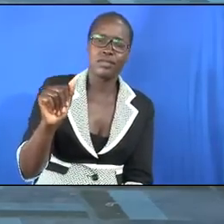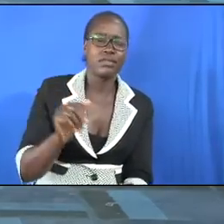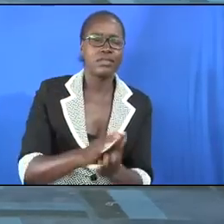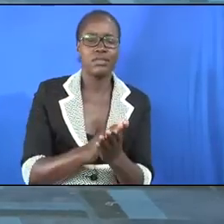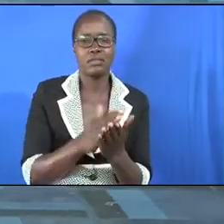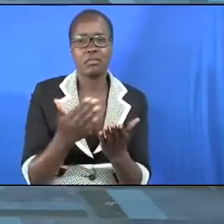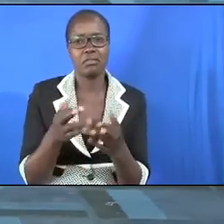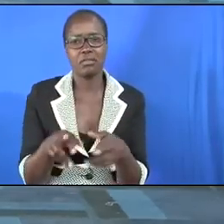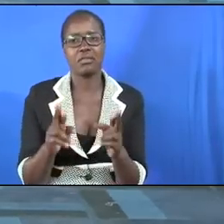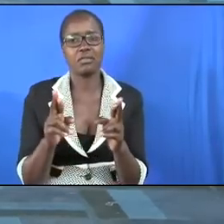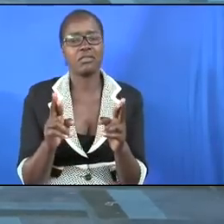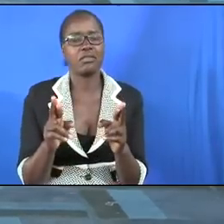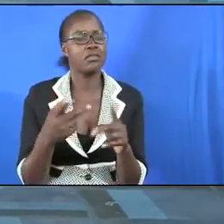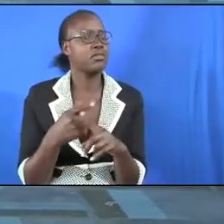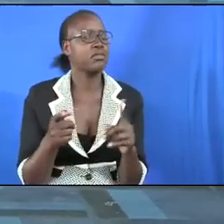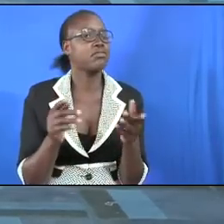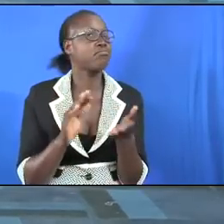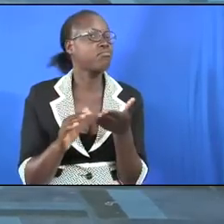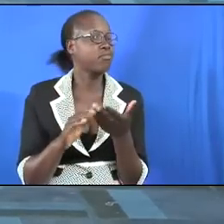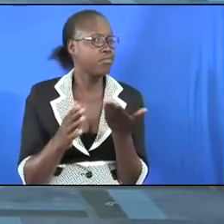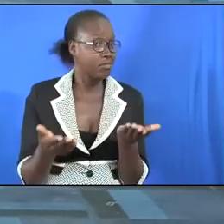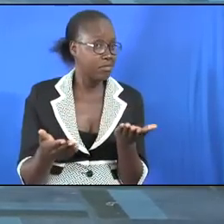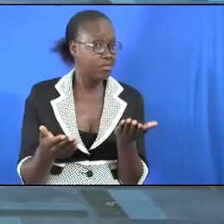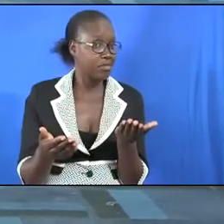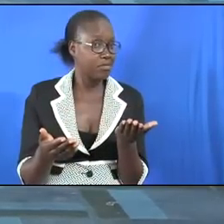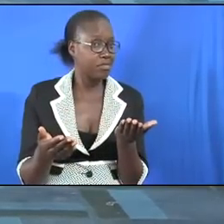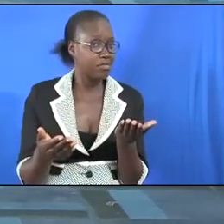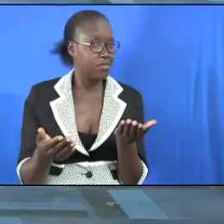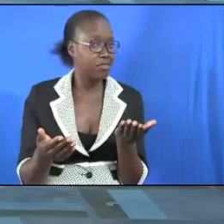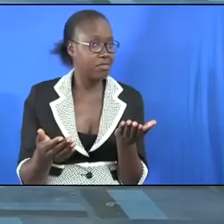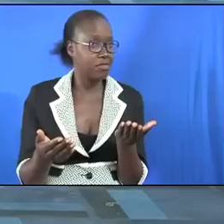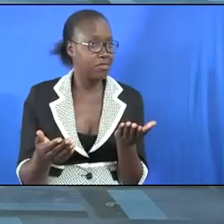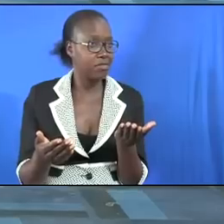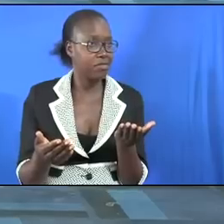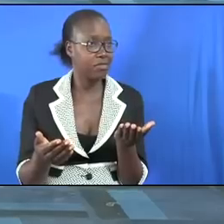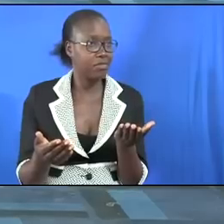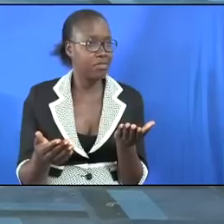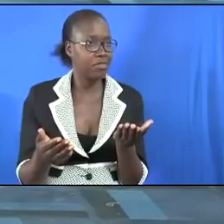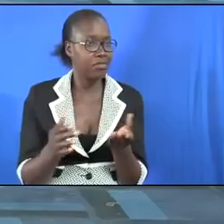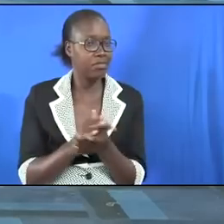but excuse me brother Neiman